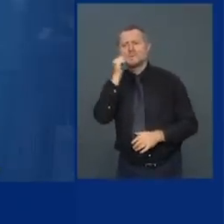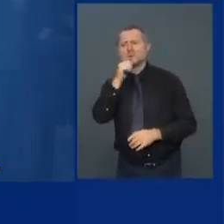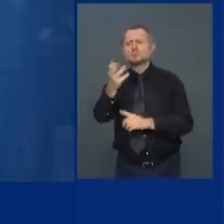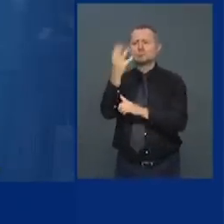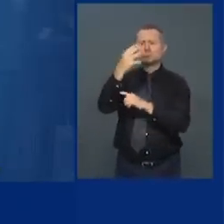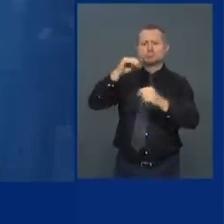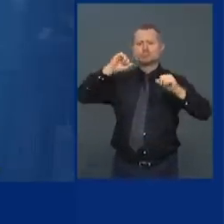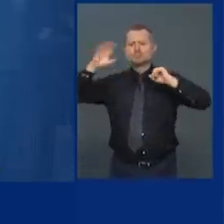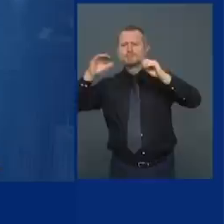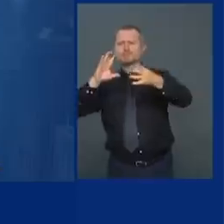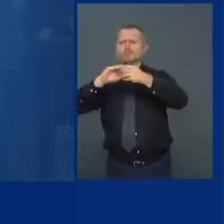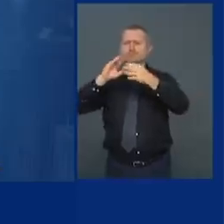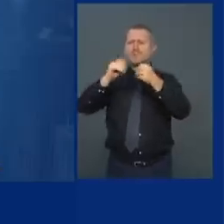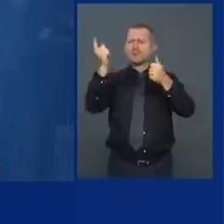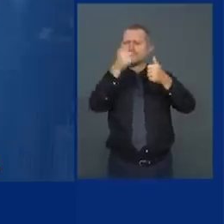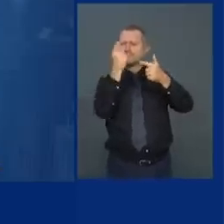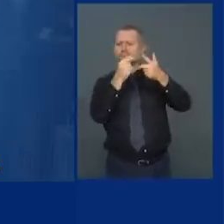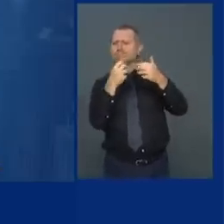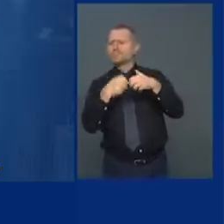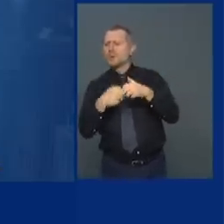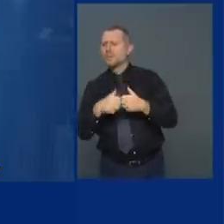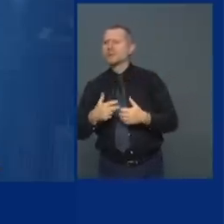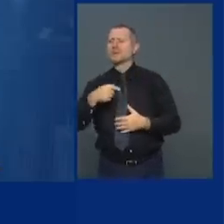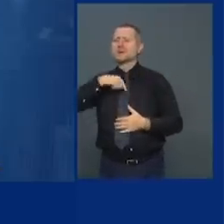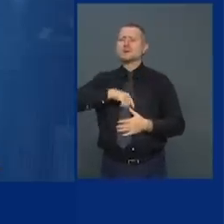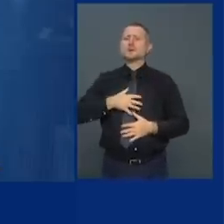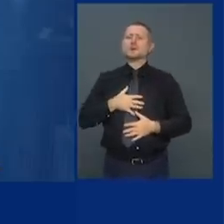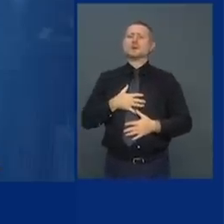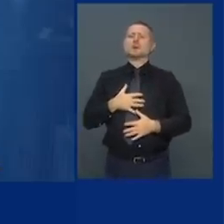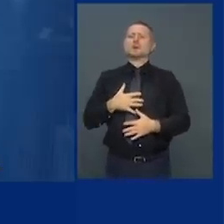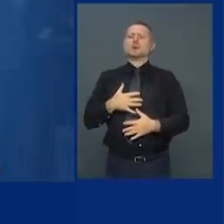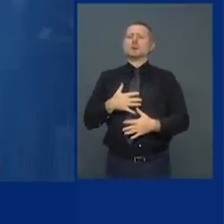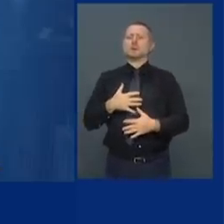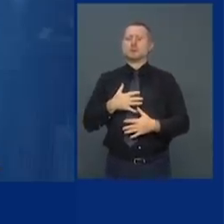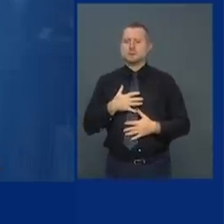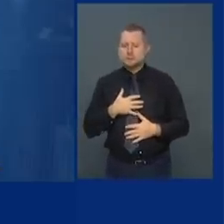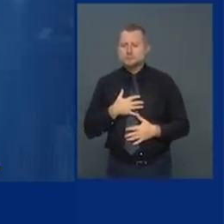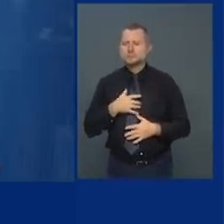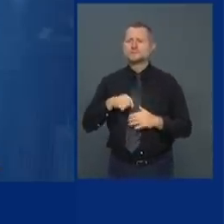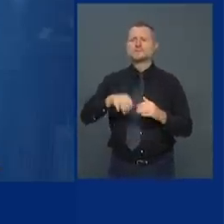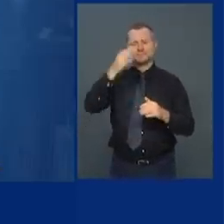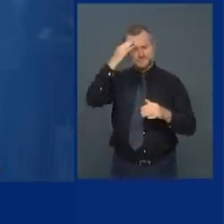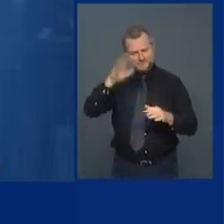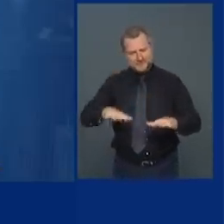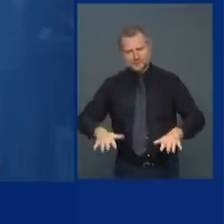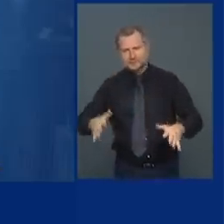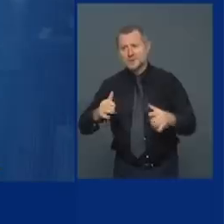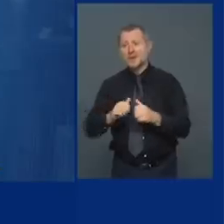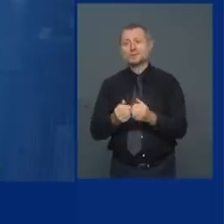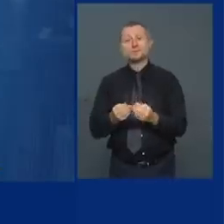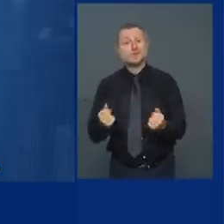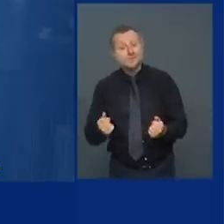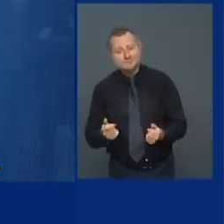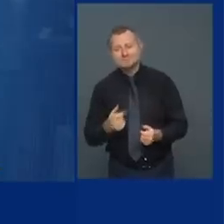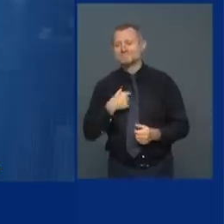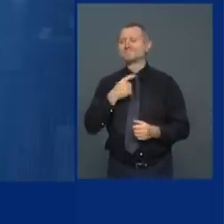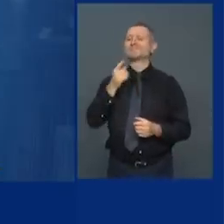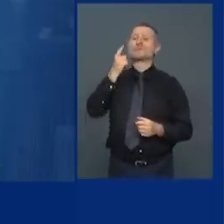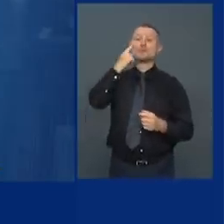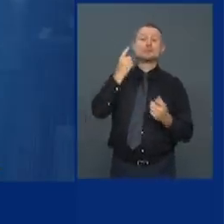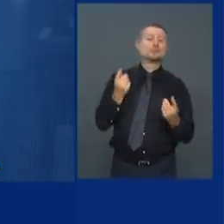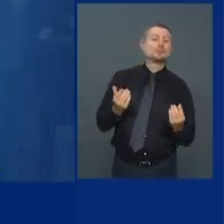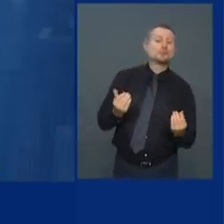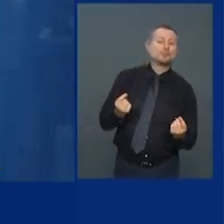breath. Problem can give you anxiety. But here's the solution. And this is what we're going to do. And the action